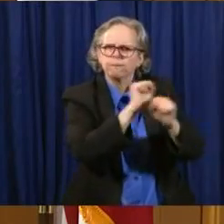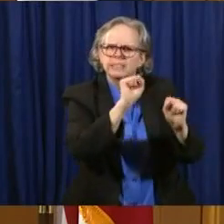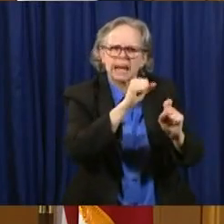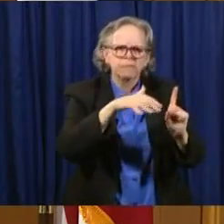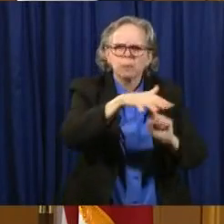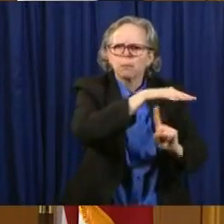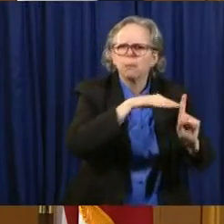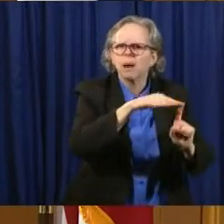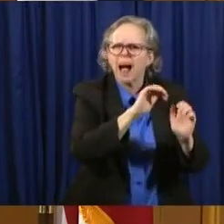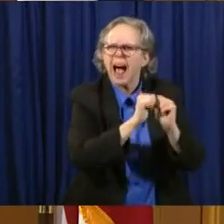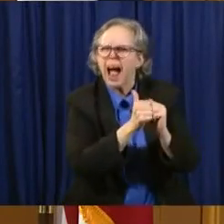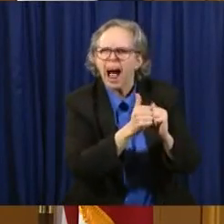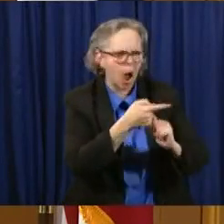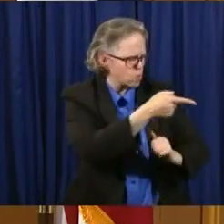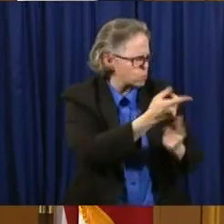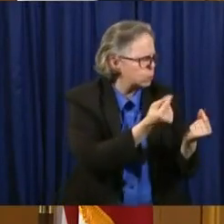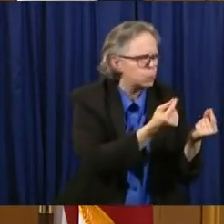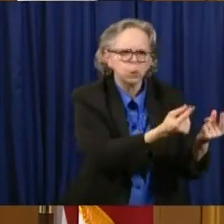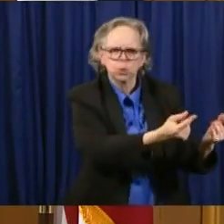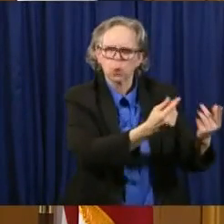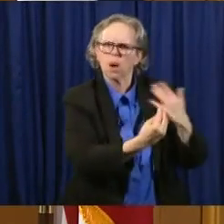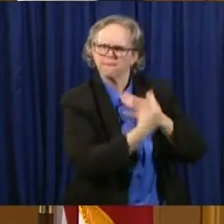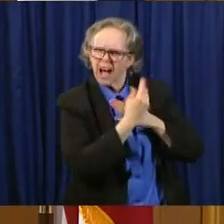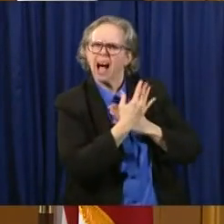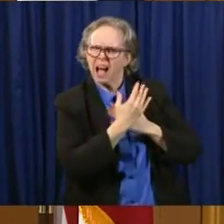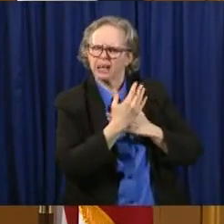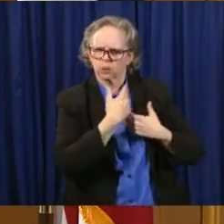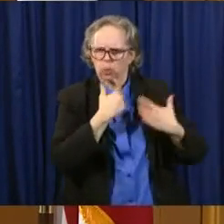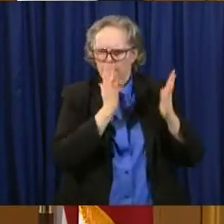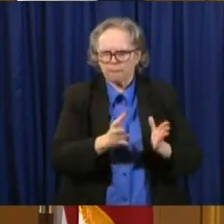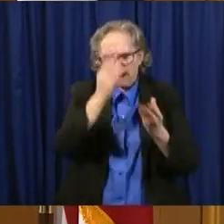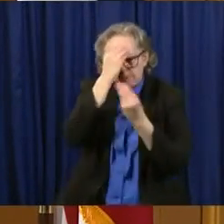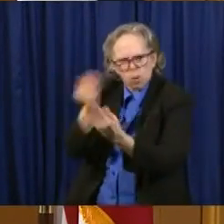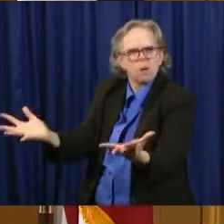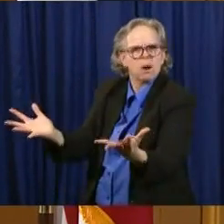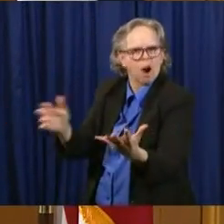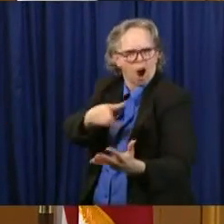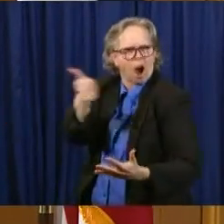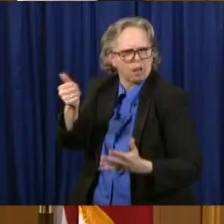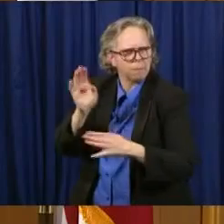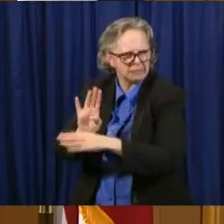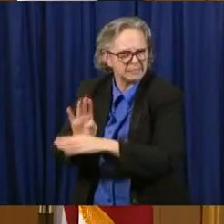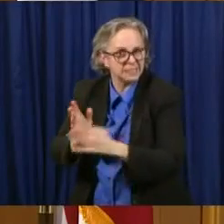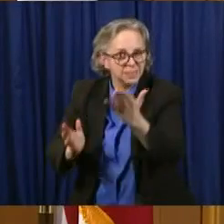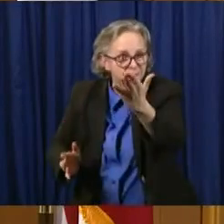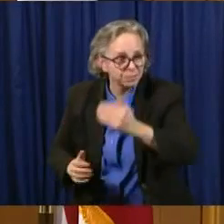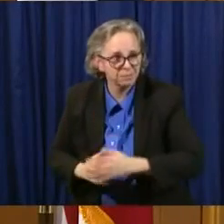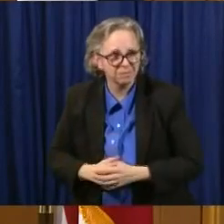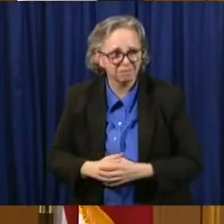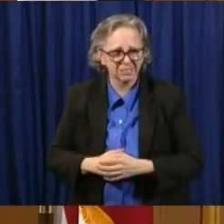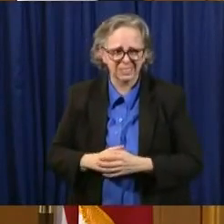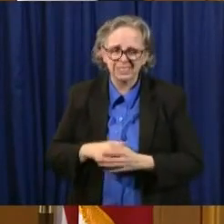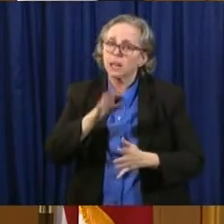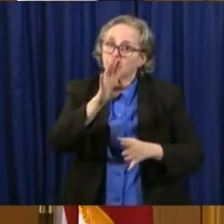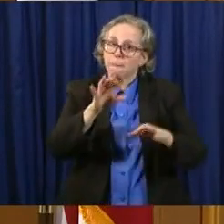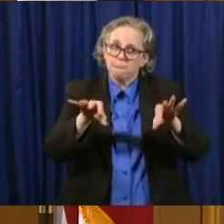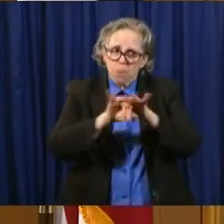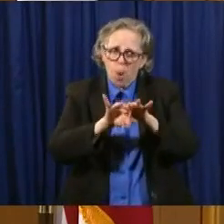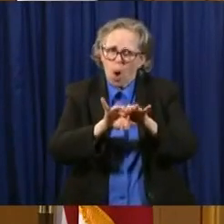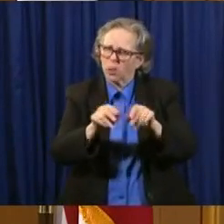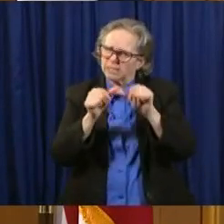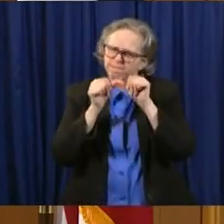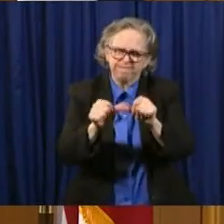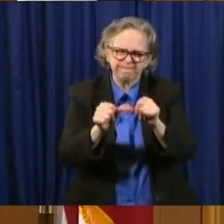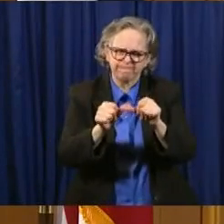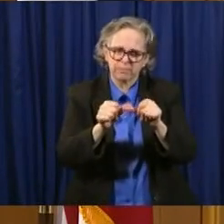COVID-19, because we know as we go into the future, it is still going to be with us. And when the